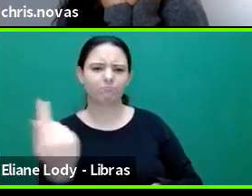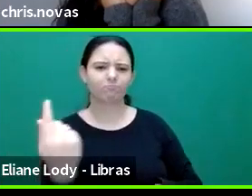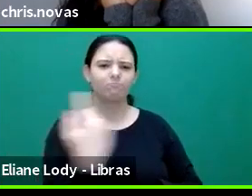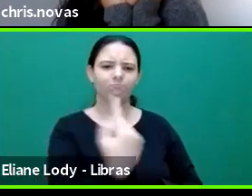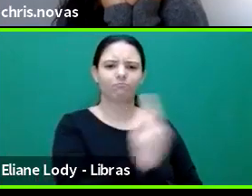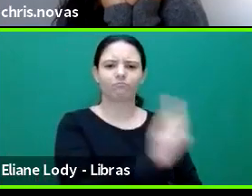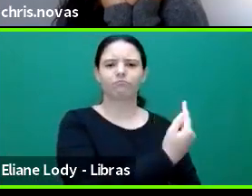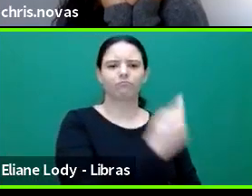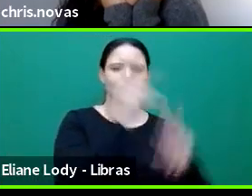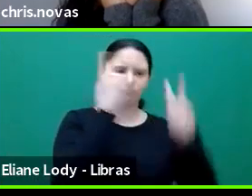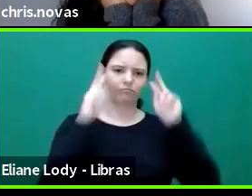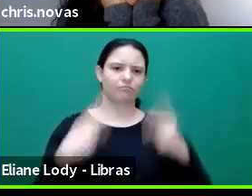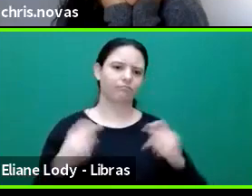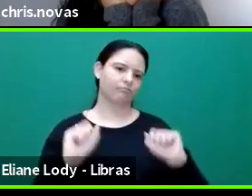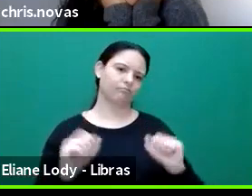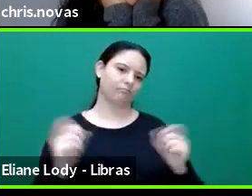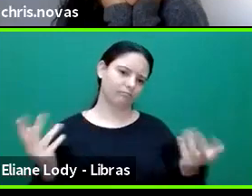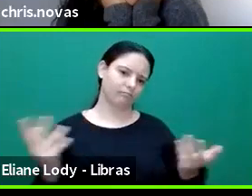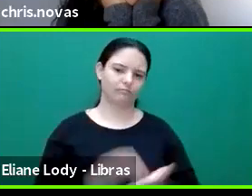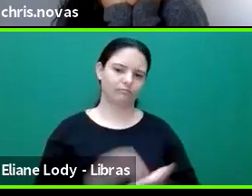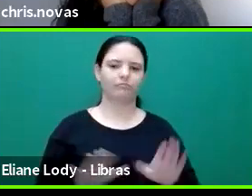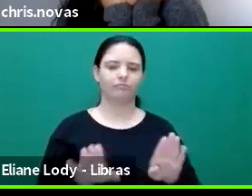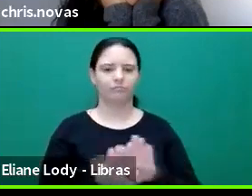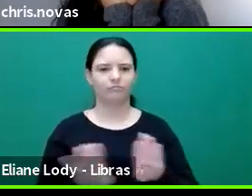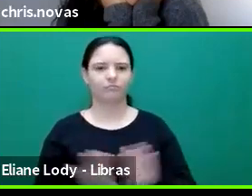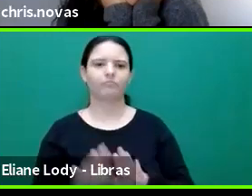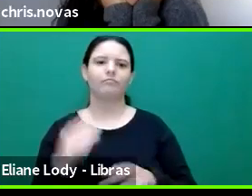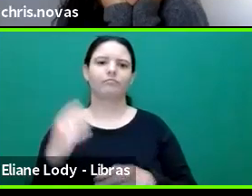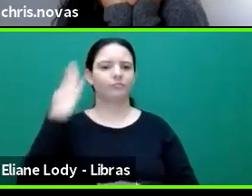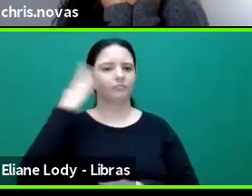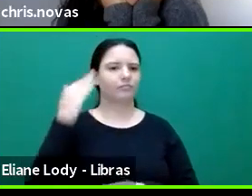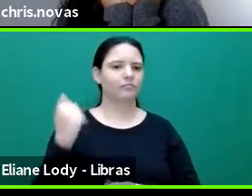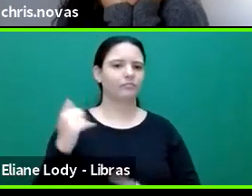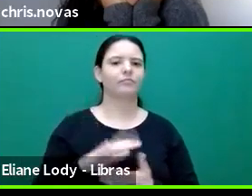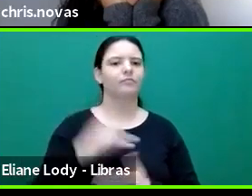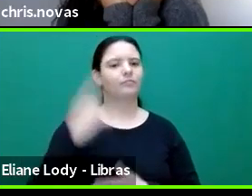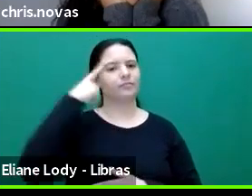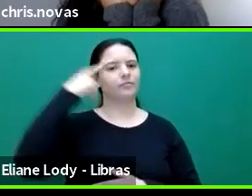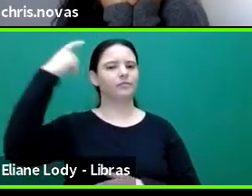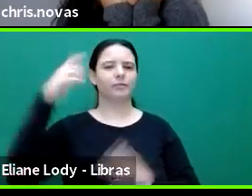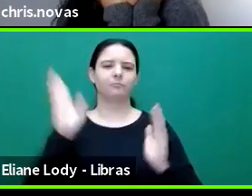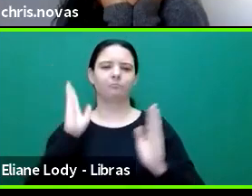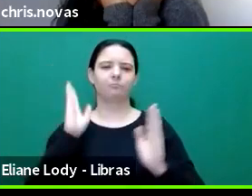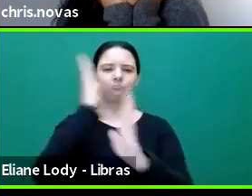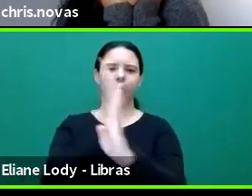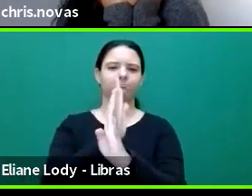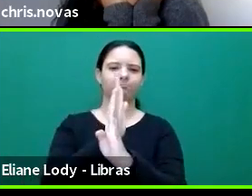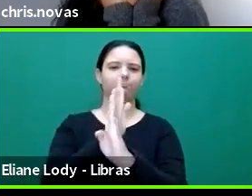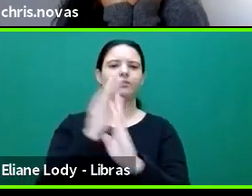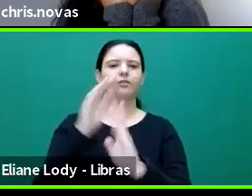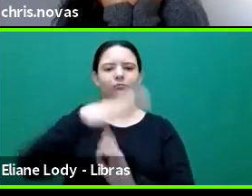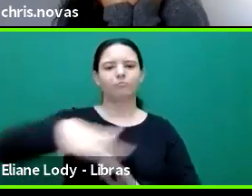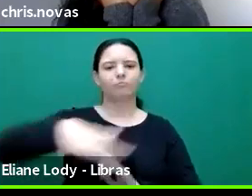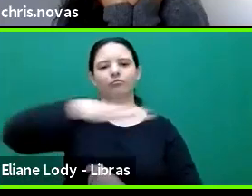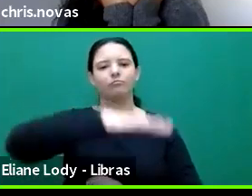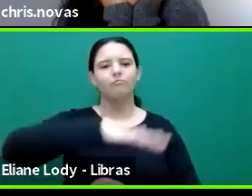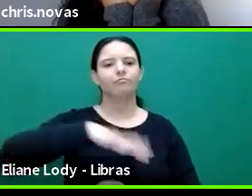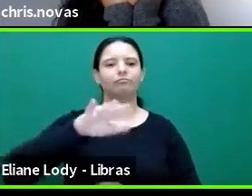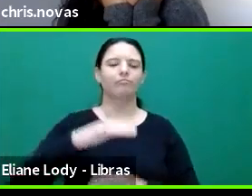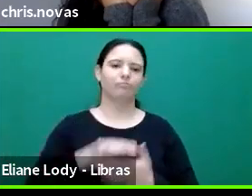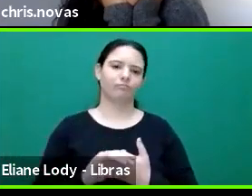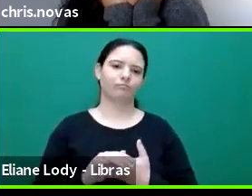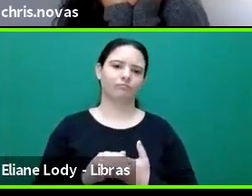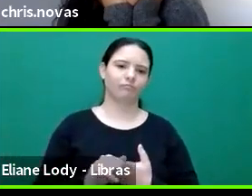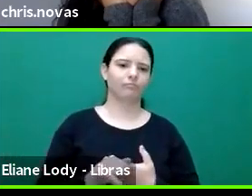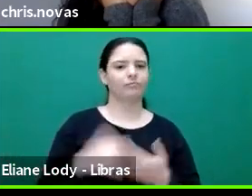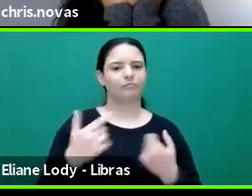tendency is capturing or missing, right? So, yeah, I, I struggle with this. Clinically, that's used to say,